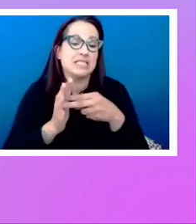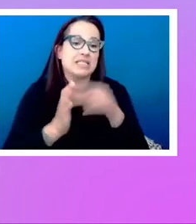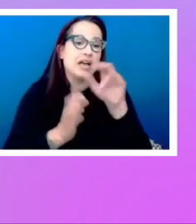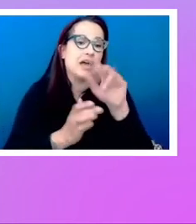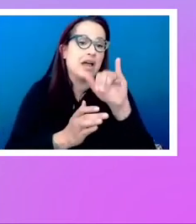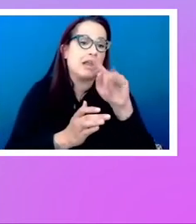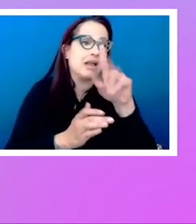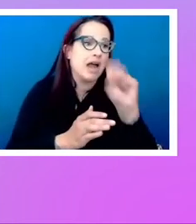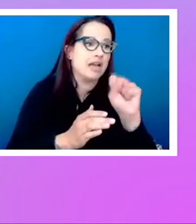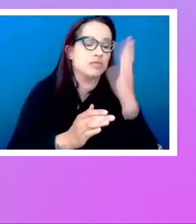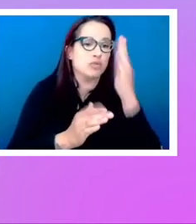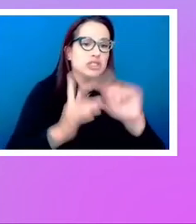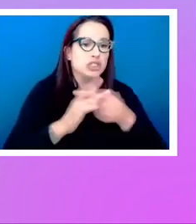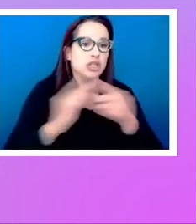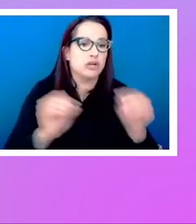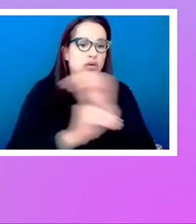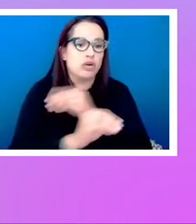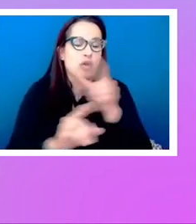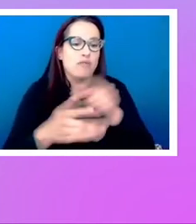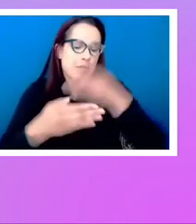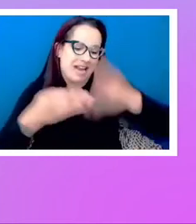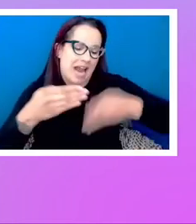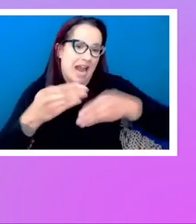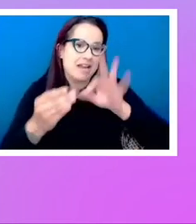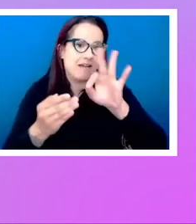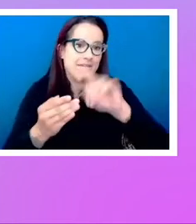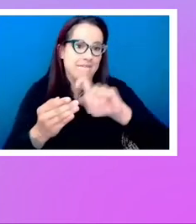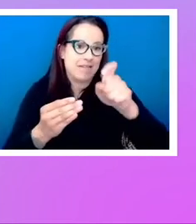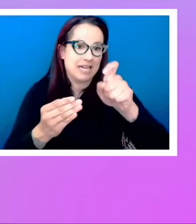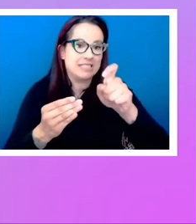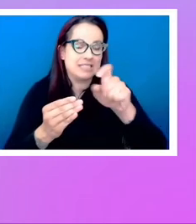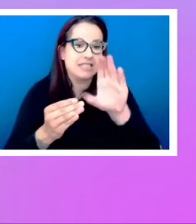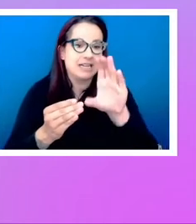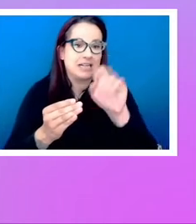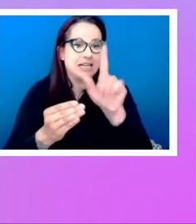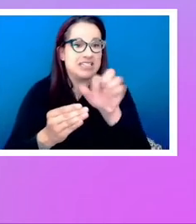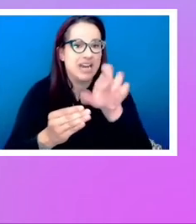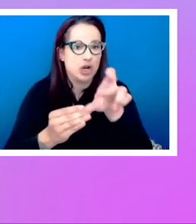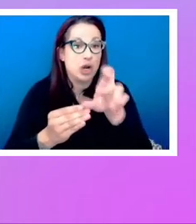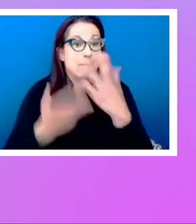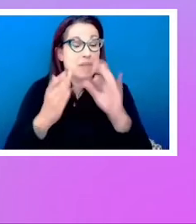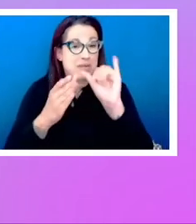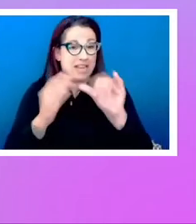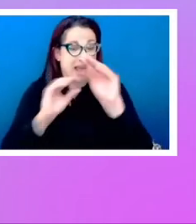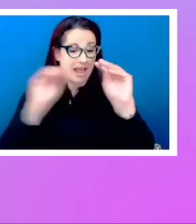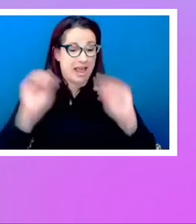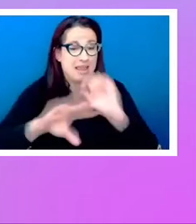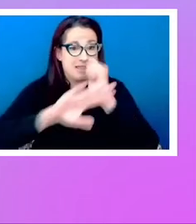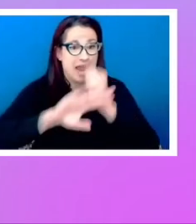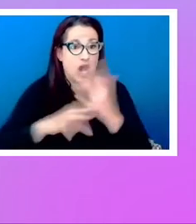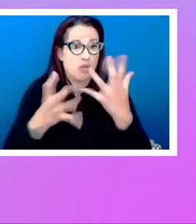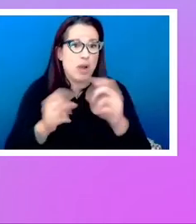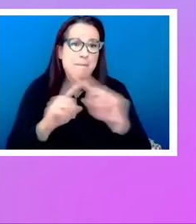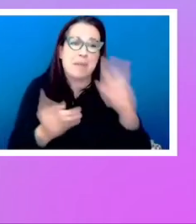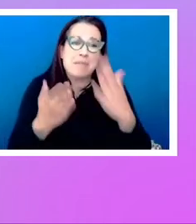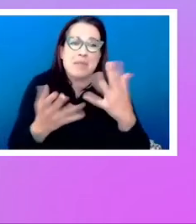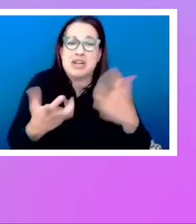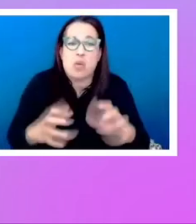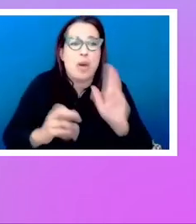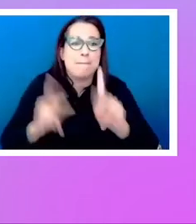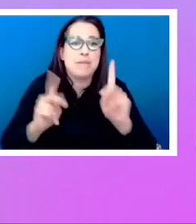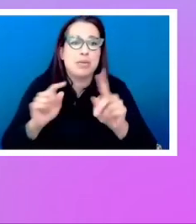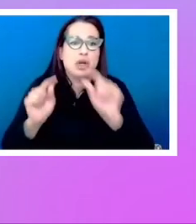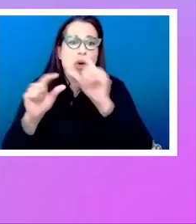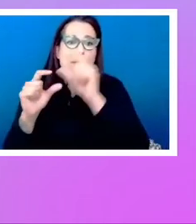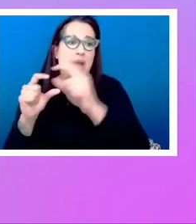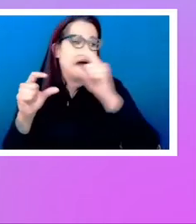flex container. And maybe that was the layout that I wanted. But I probably didn't want people tabbing backwards through the navigation.